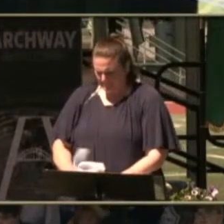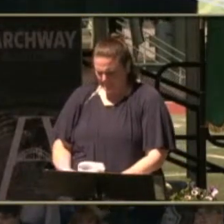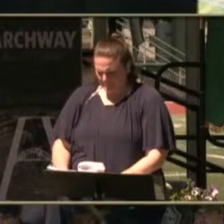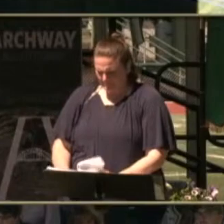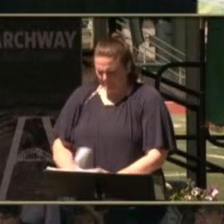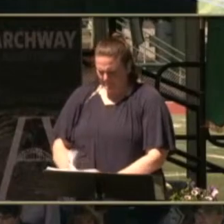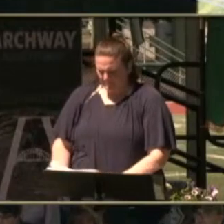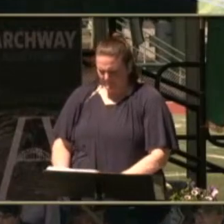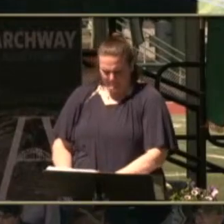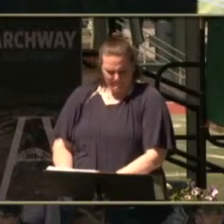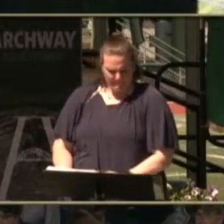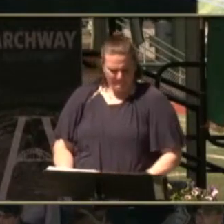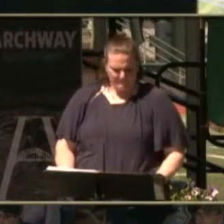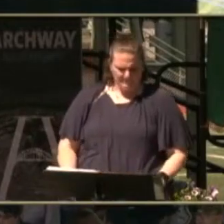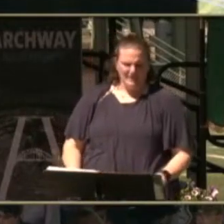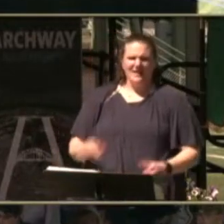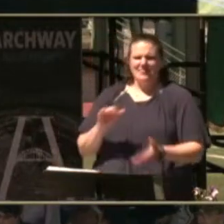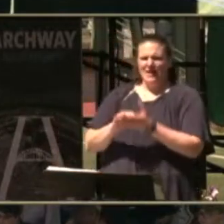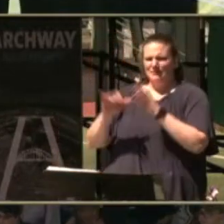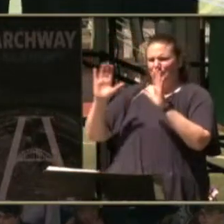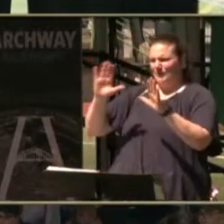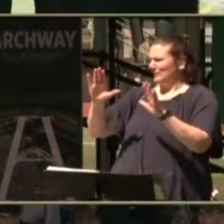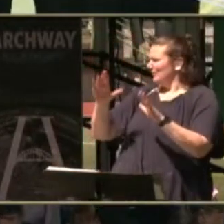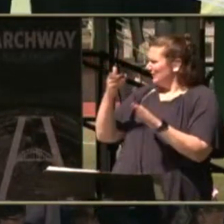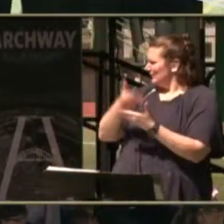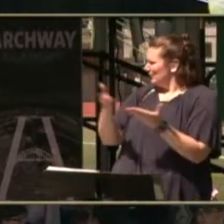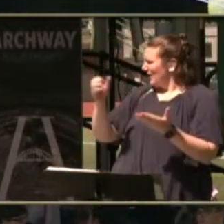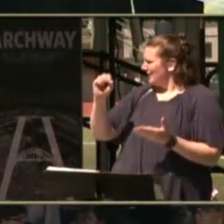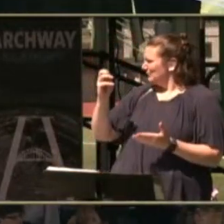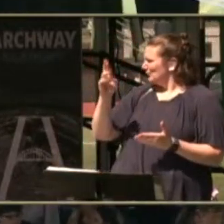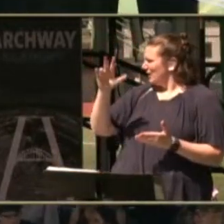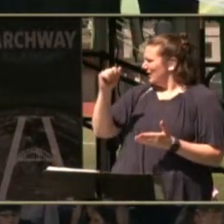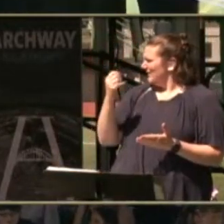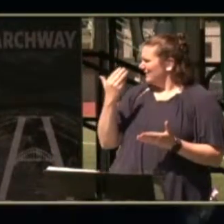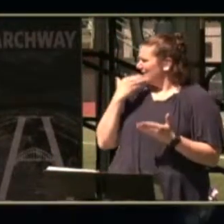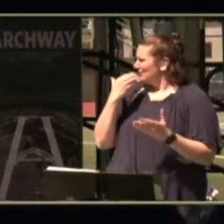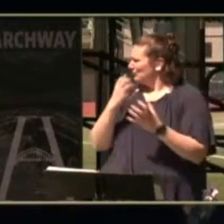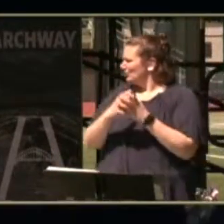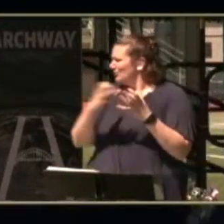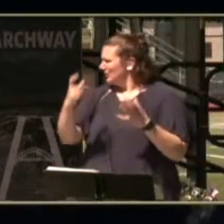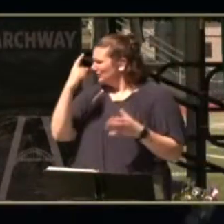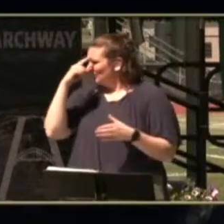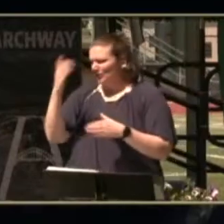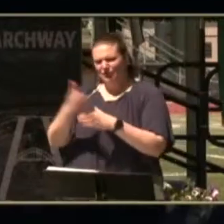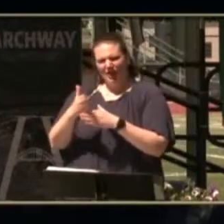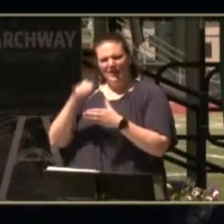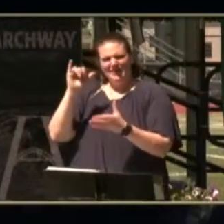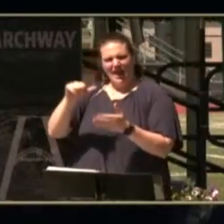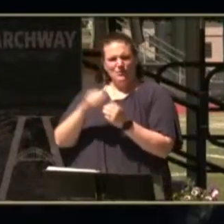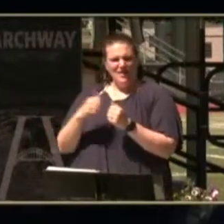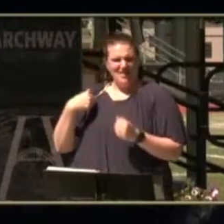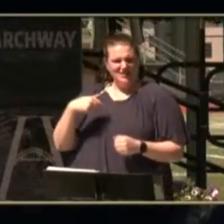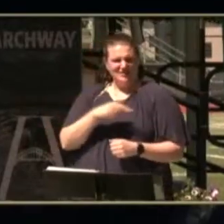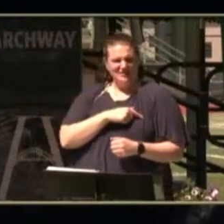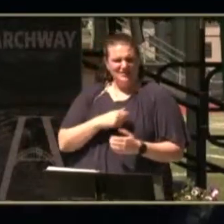that was wonderful of you esmeralda thank you very much for sharing that with us